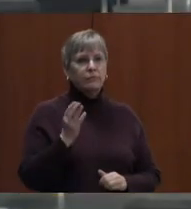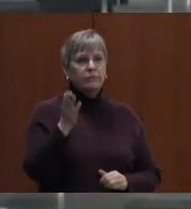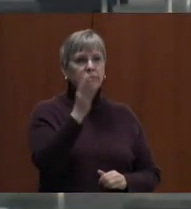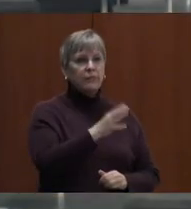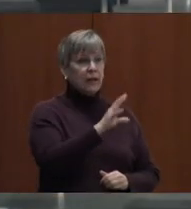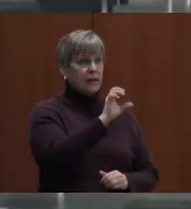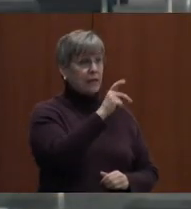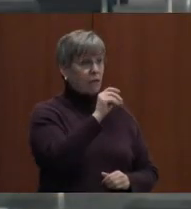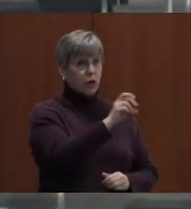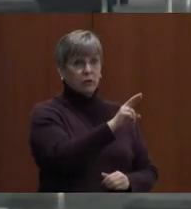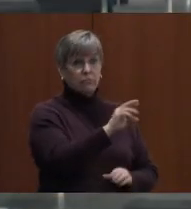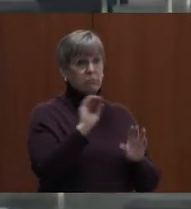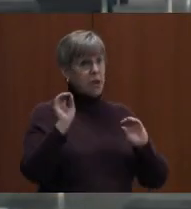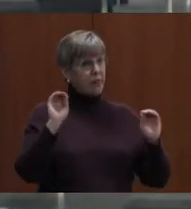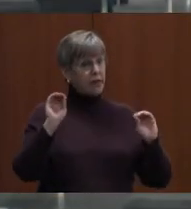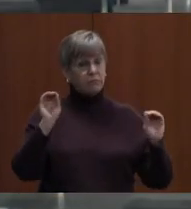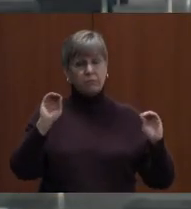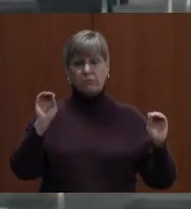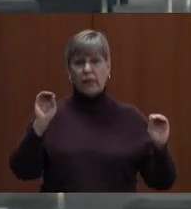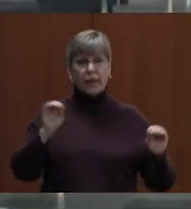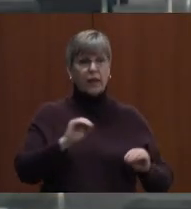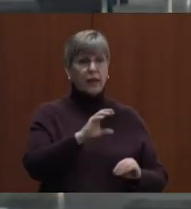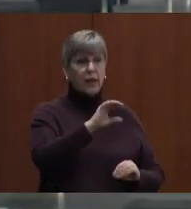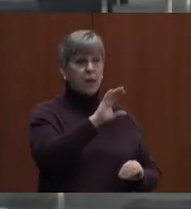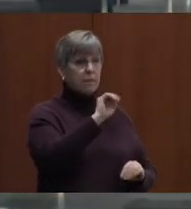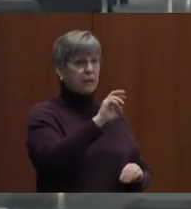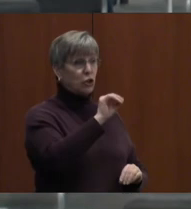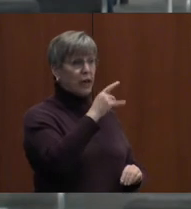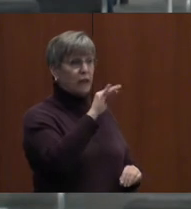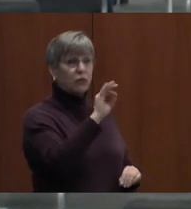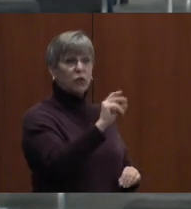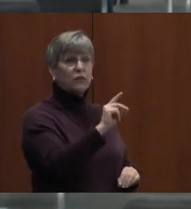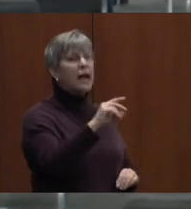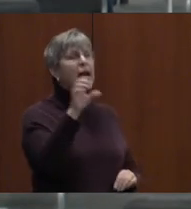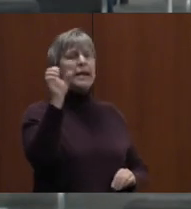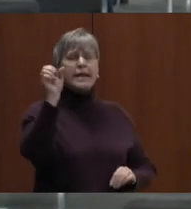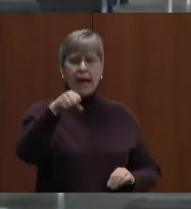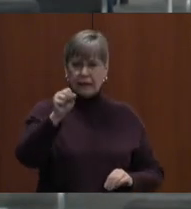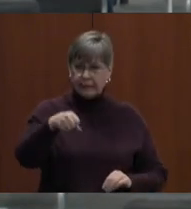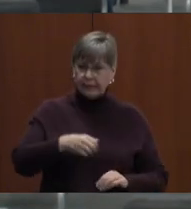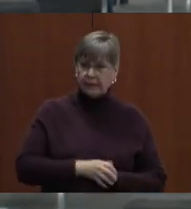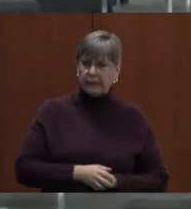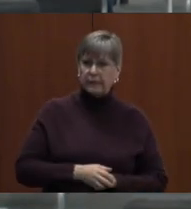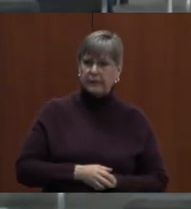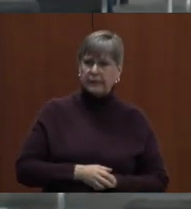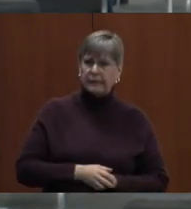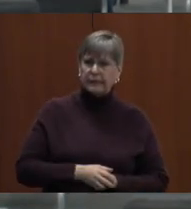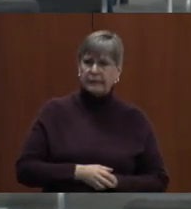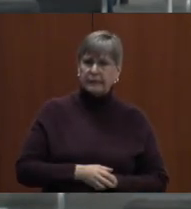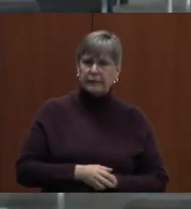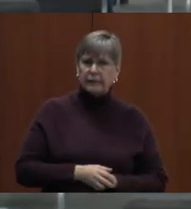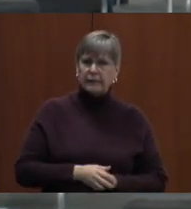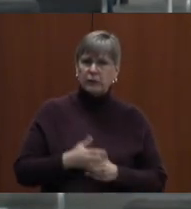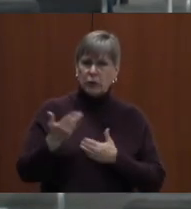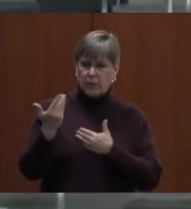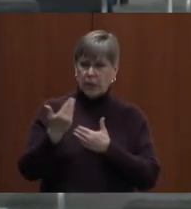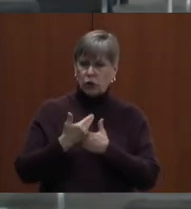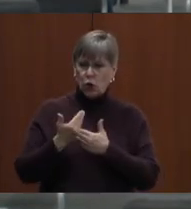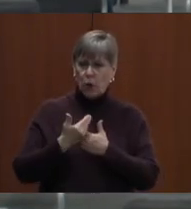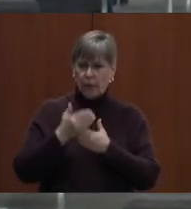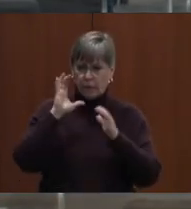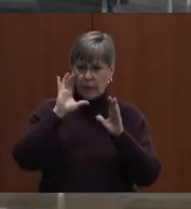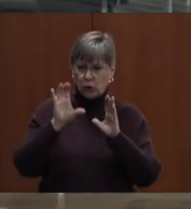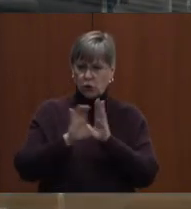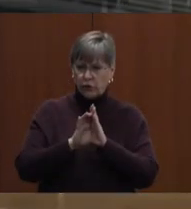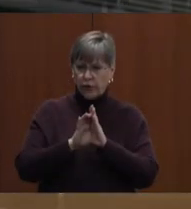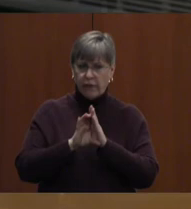Mr. Stauffer? Nothing. Mr. Gesser? Yeah. Some disturbing photos have come across the